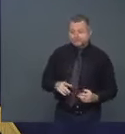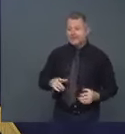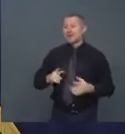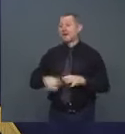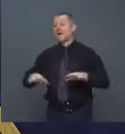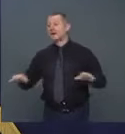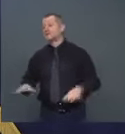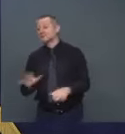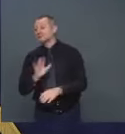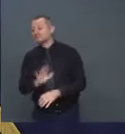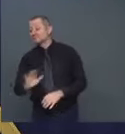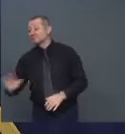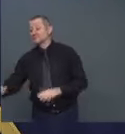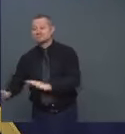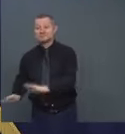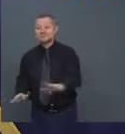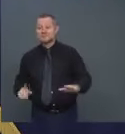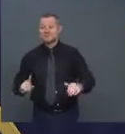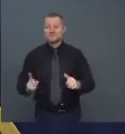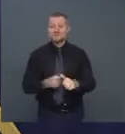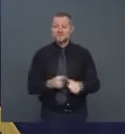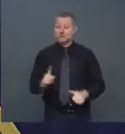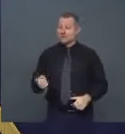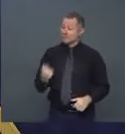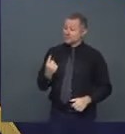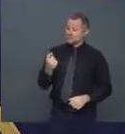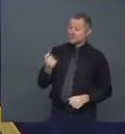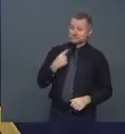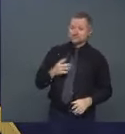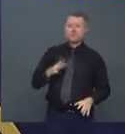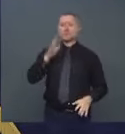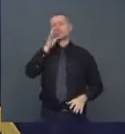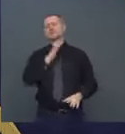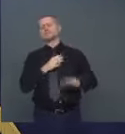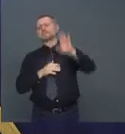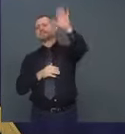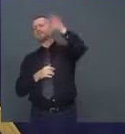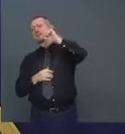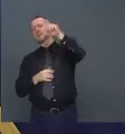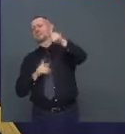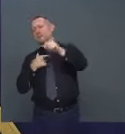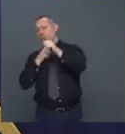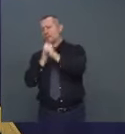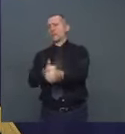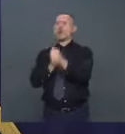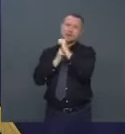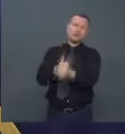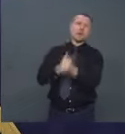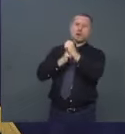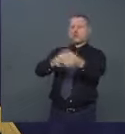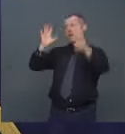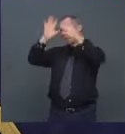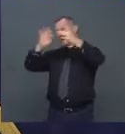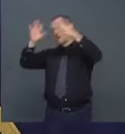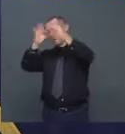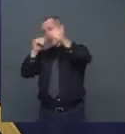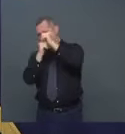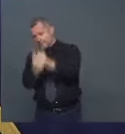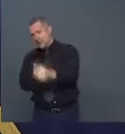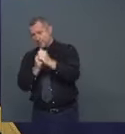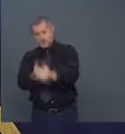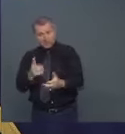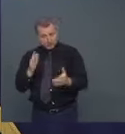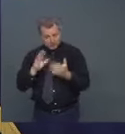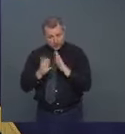I'm sorry. That's the first part of the question. So you just talked about compliance, compliance, compliance. You want the city government to